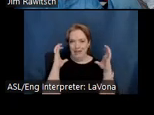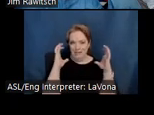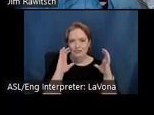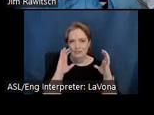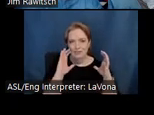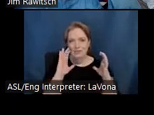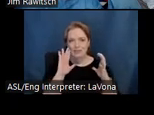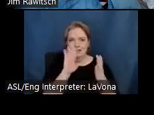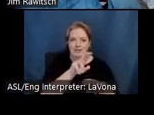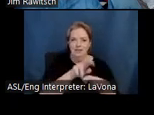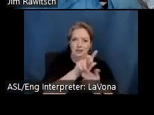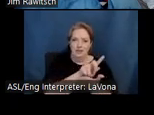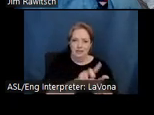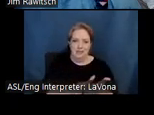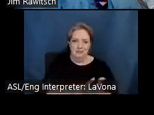chair designs.